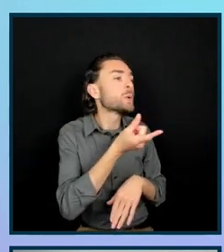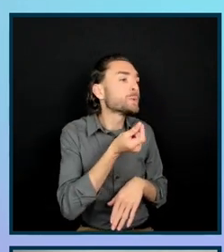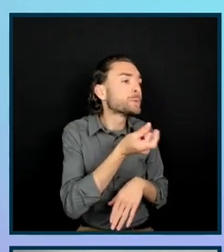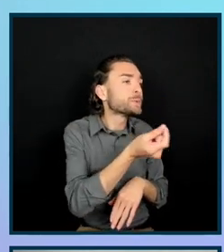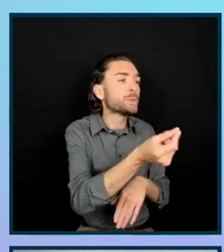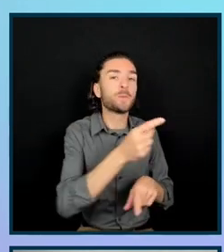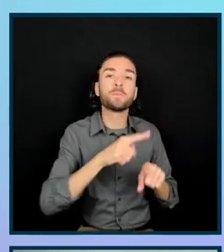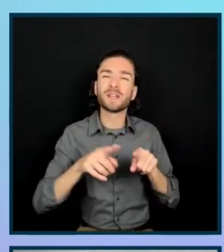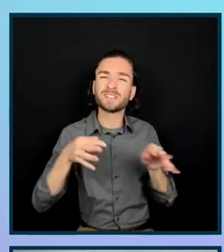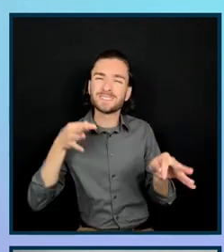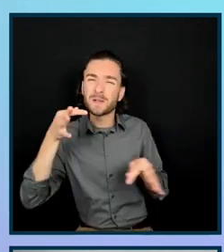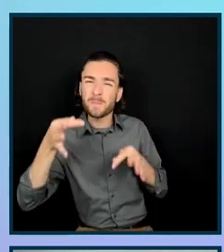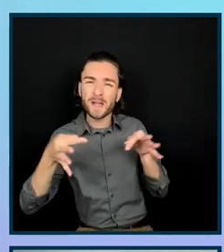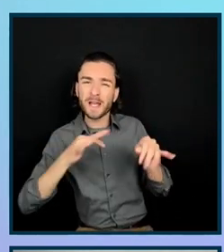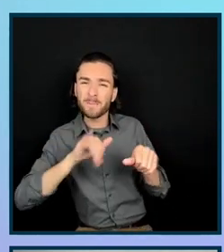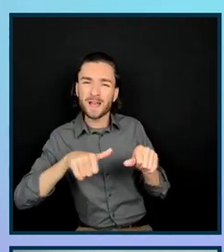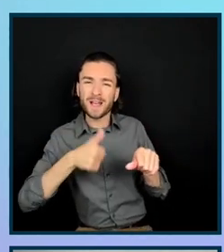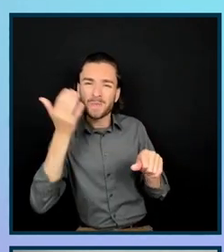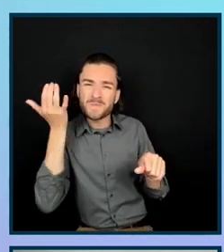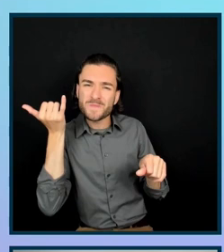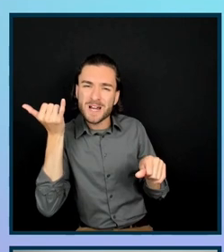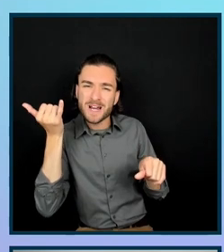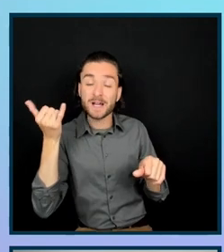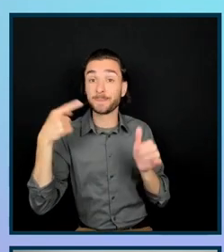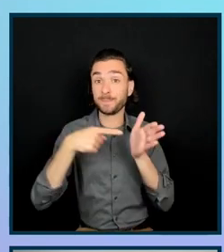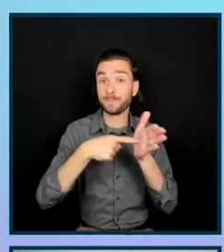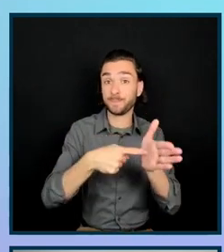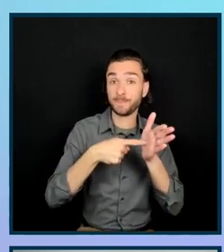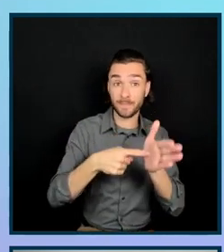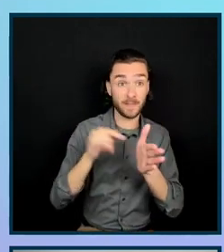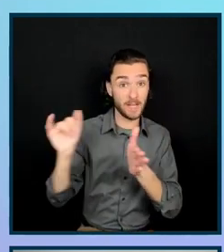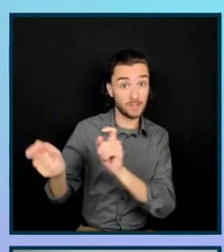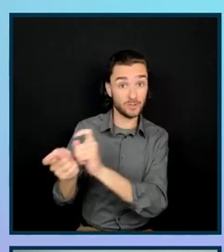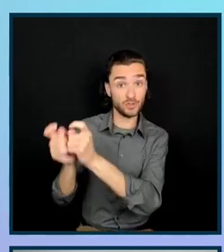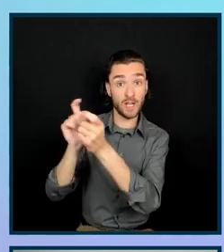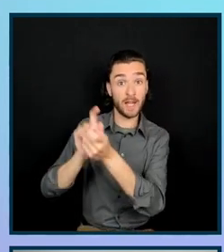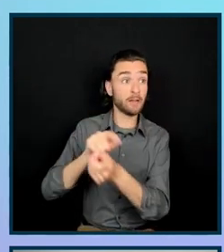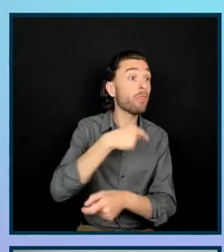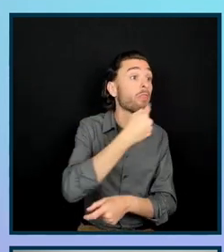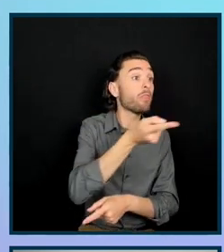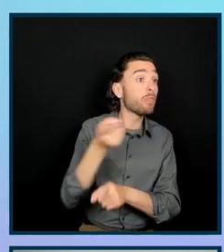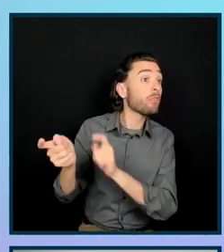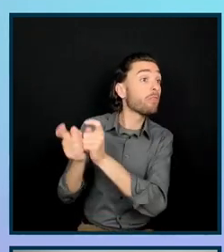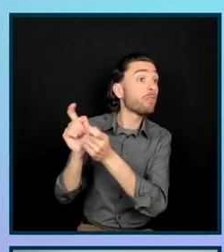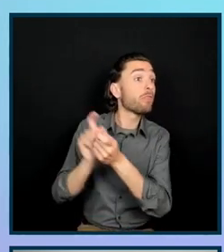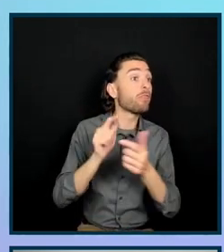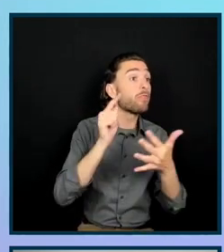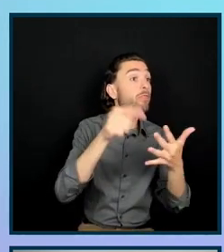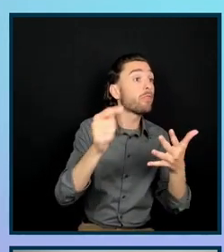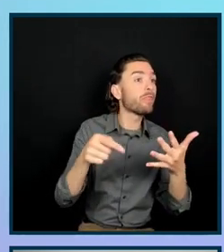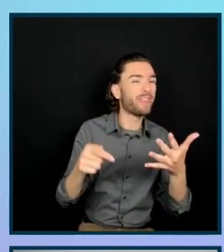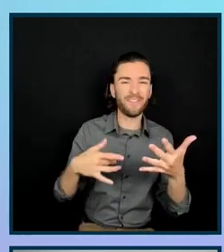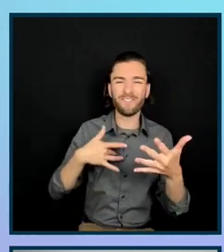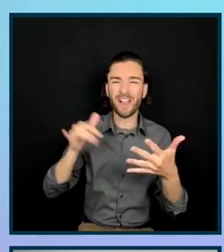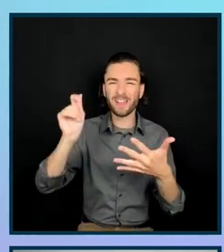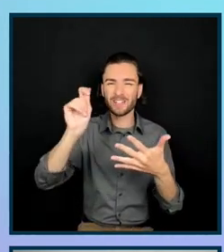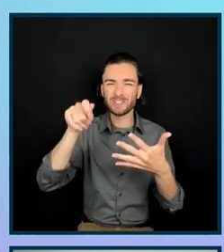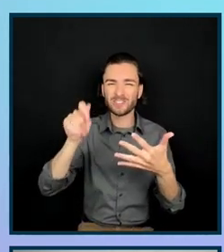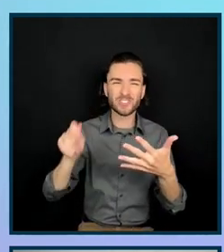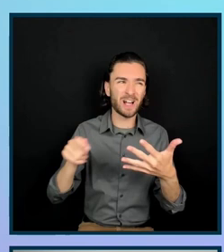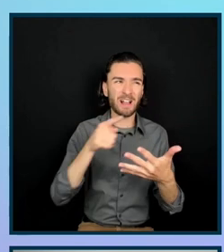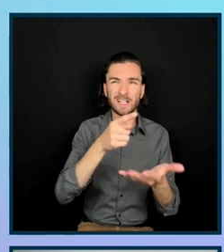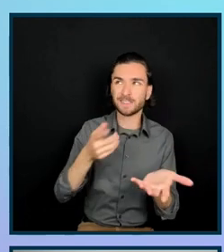explaining accessibility changes that needed to be made just on their own was too abstract and it felt like a checklist to clients.